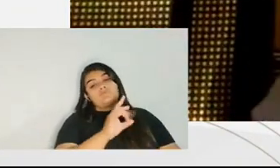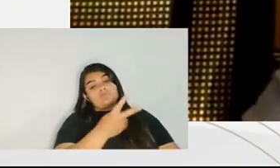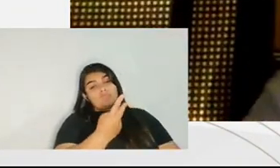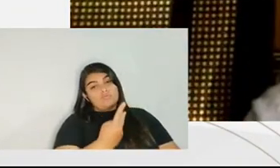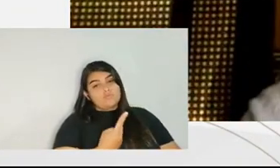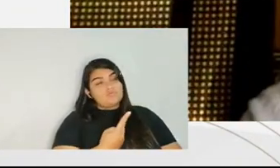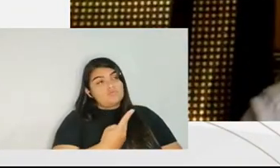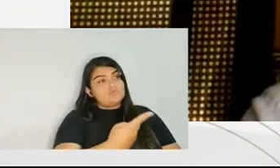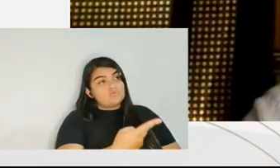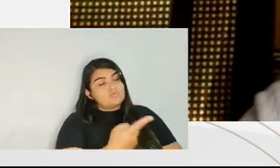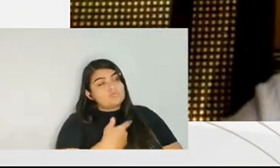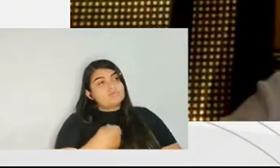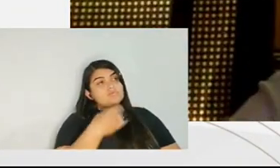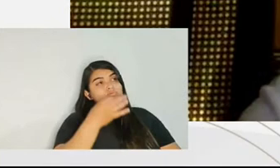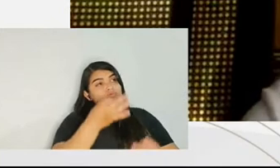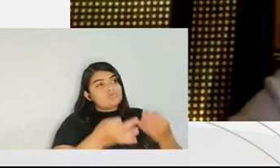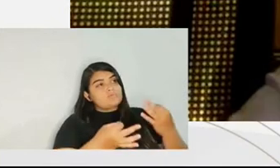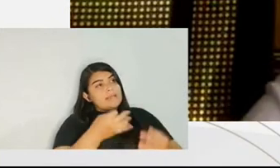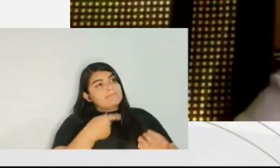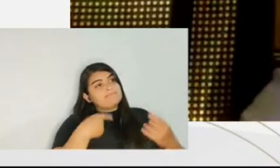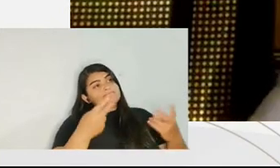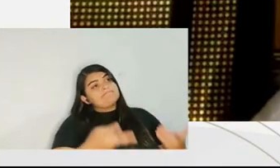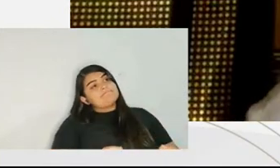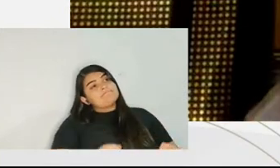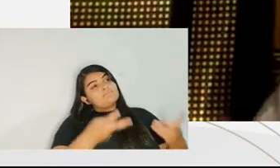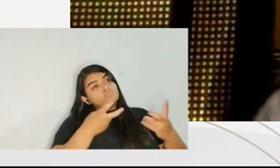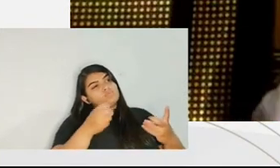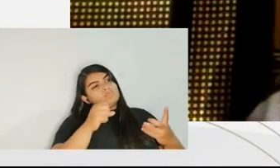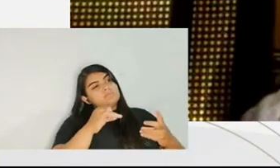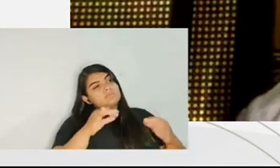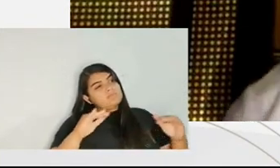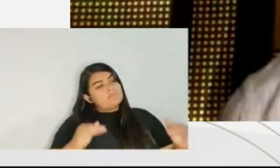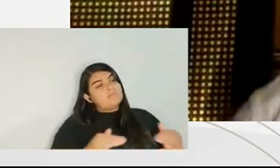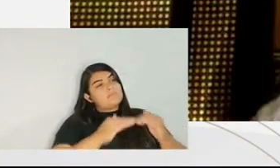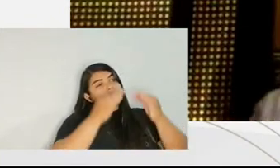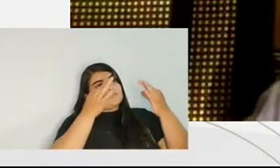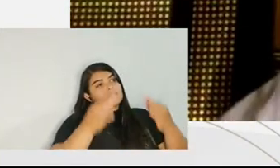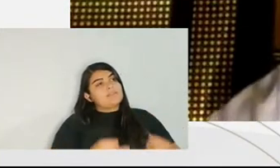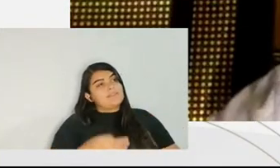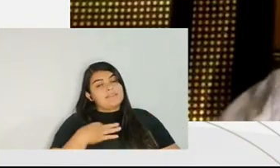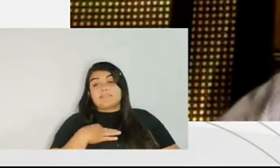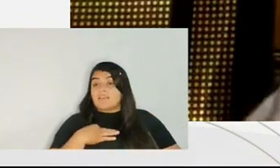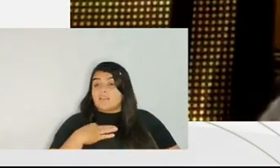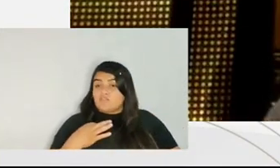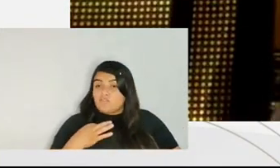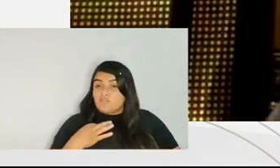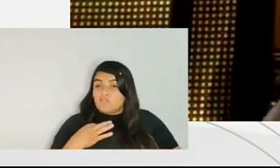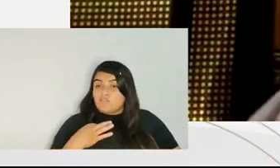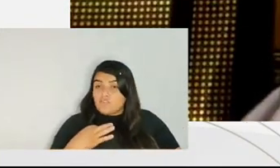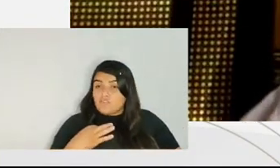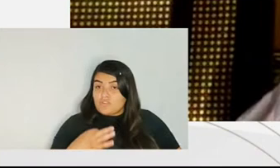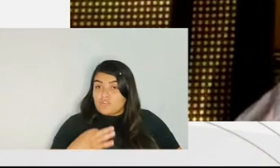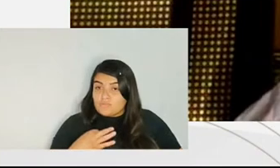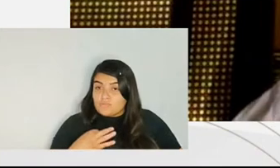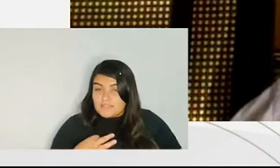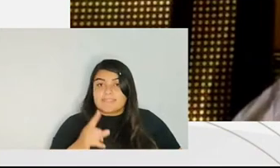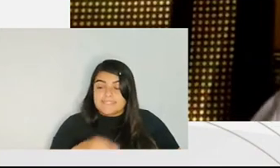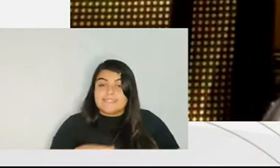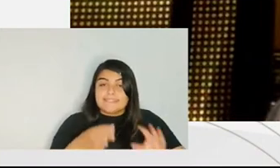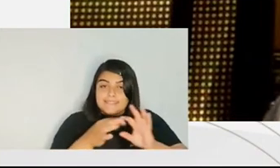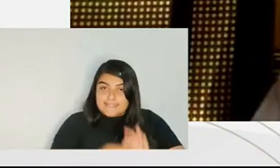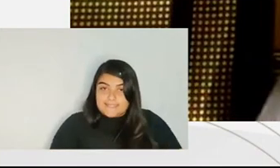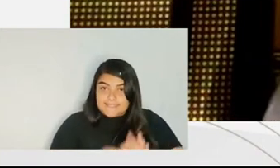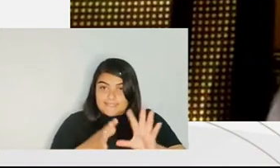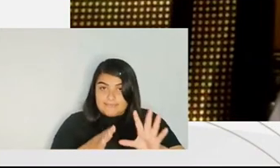and the defendant so that he will notice where the disagreement was built as